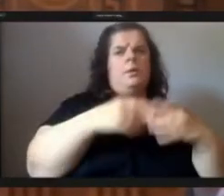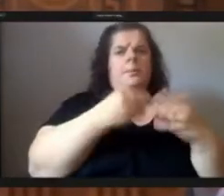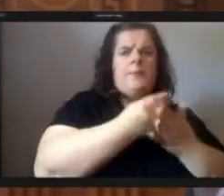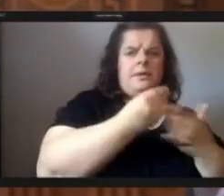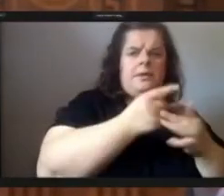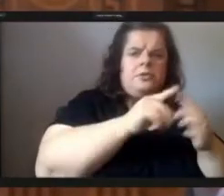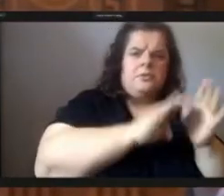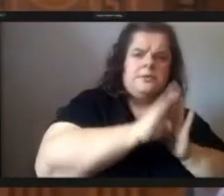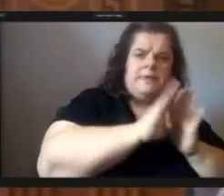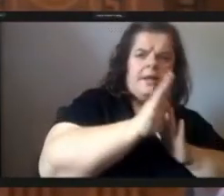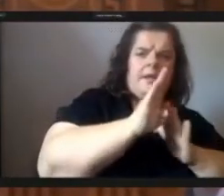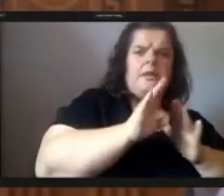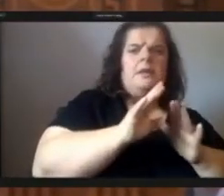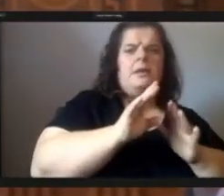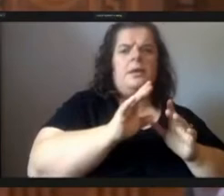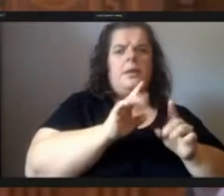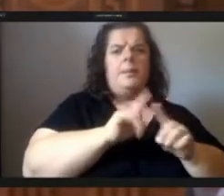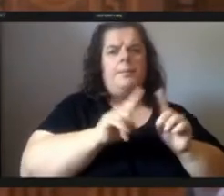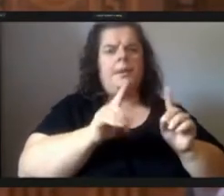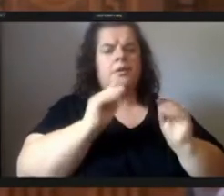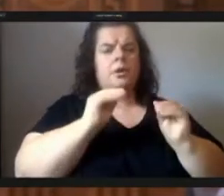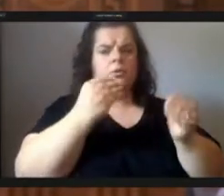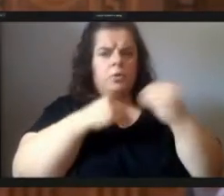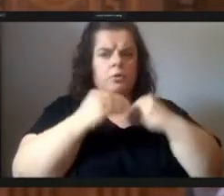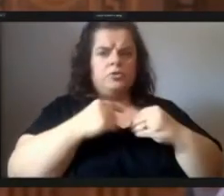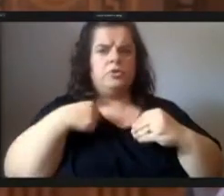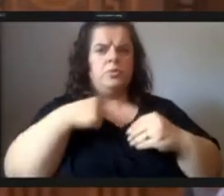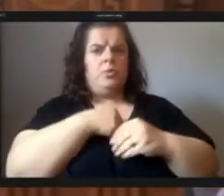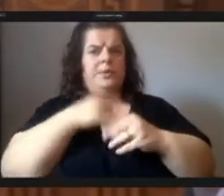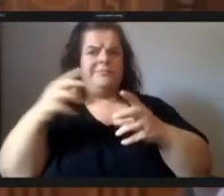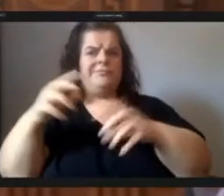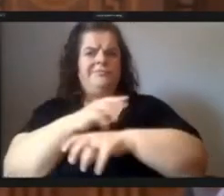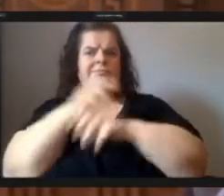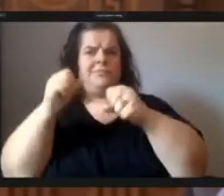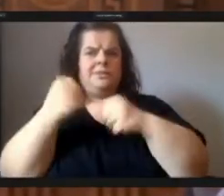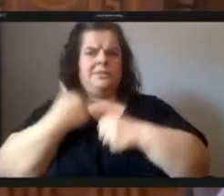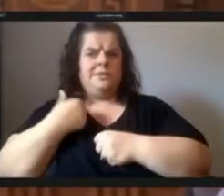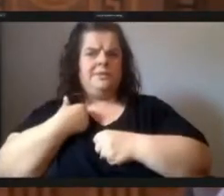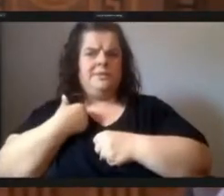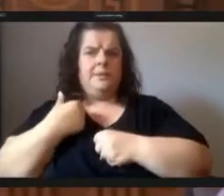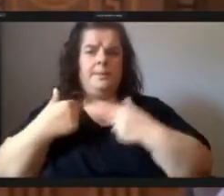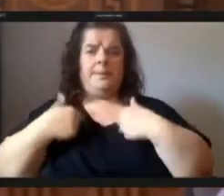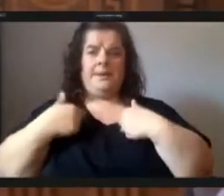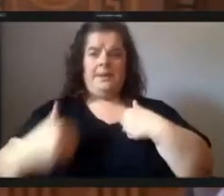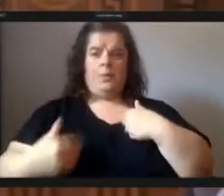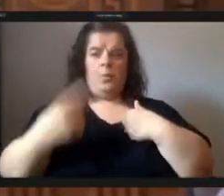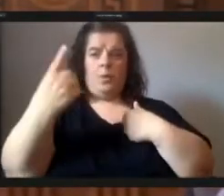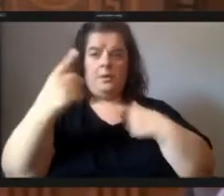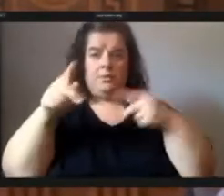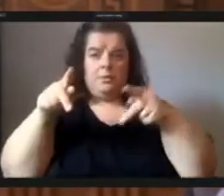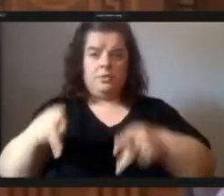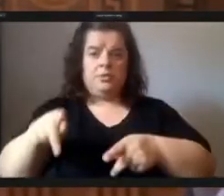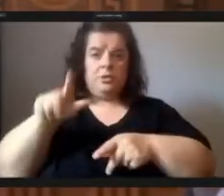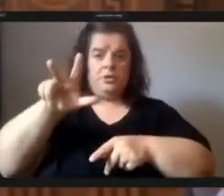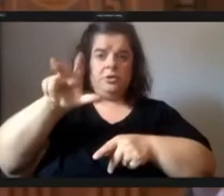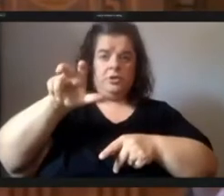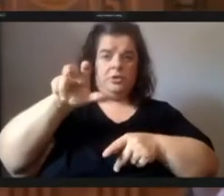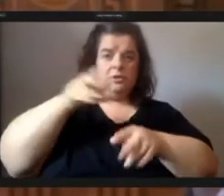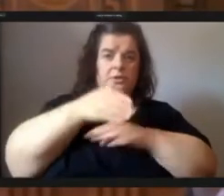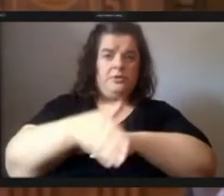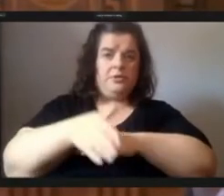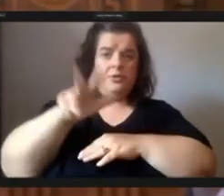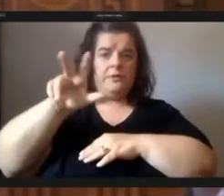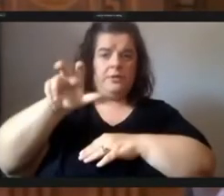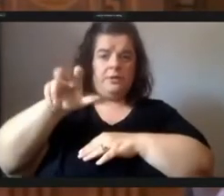things but no green grocer so we took it upon ourselves and me one long person 300 over 300